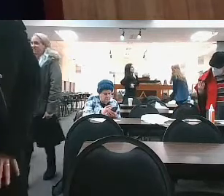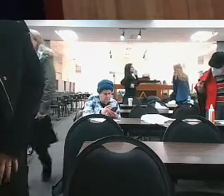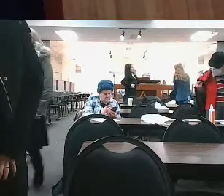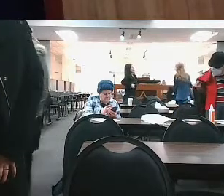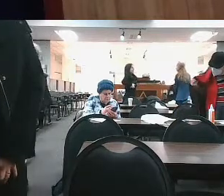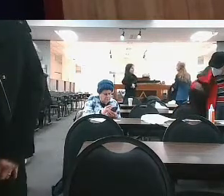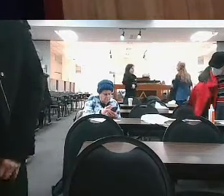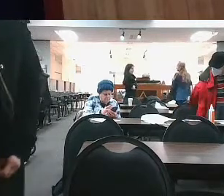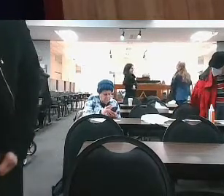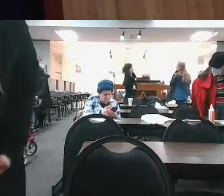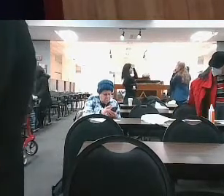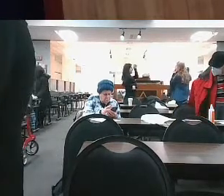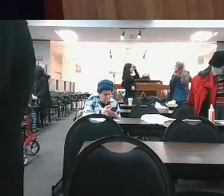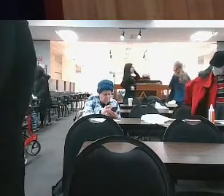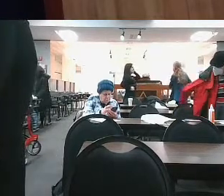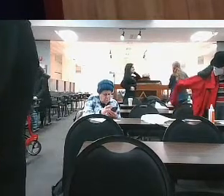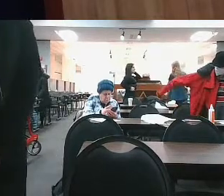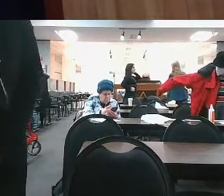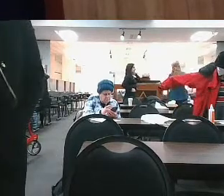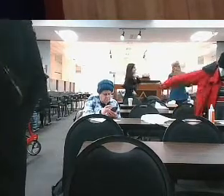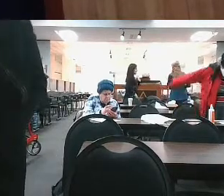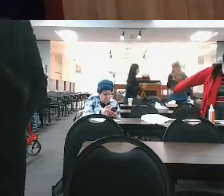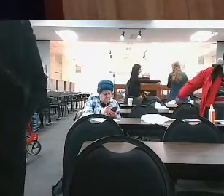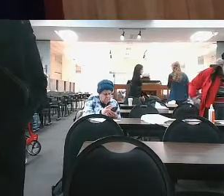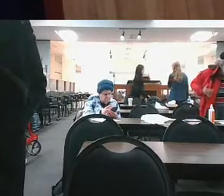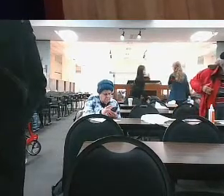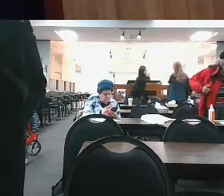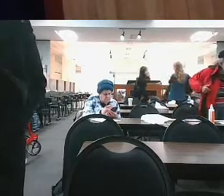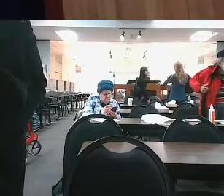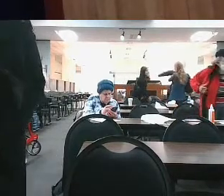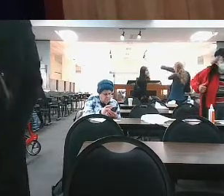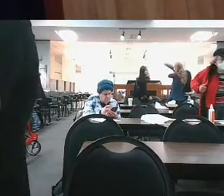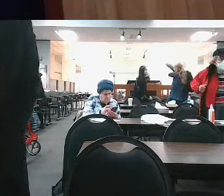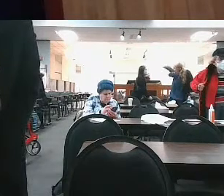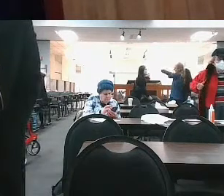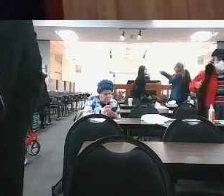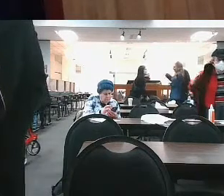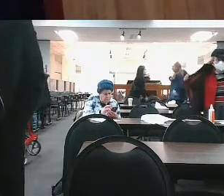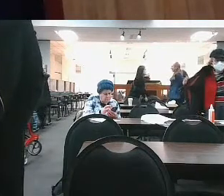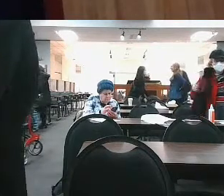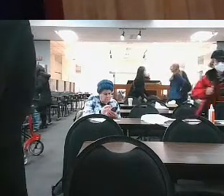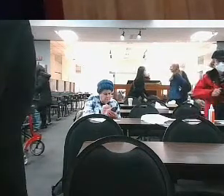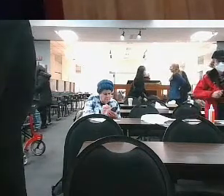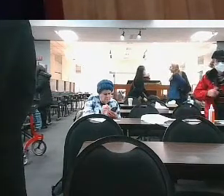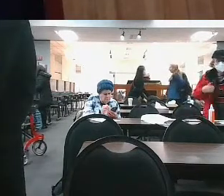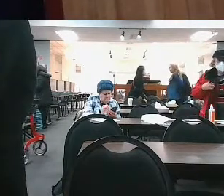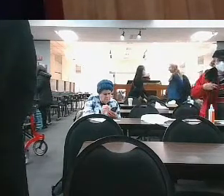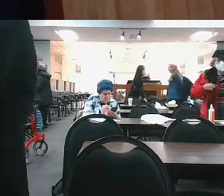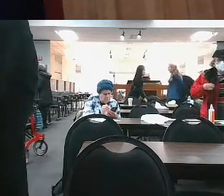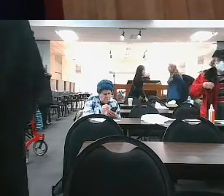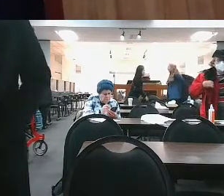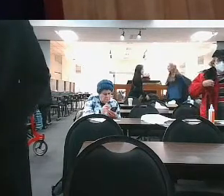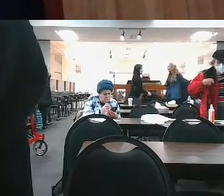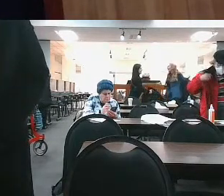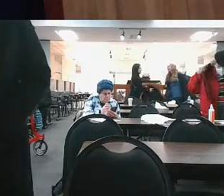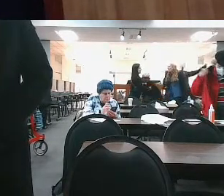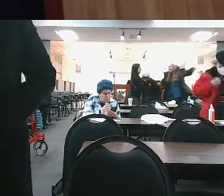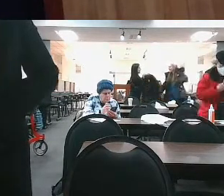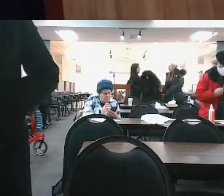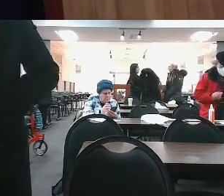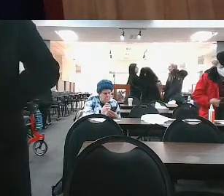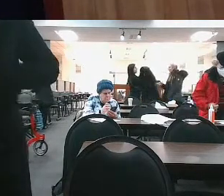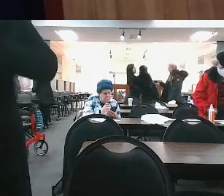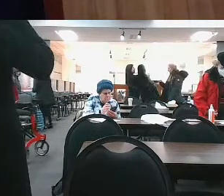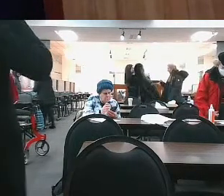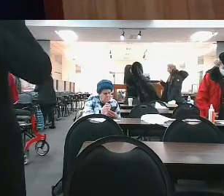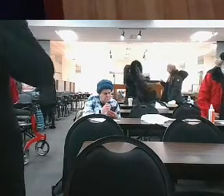part of the people that surround me. Right. You have to be willing, which is a hard thing because you have to humble yourself because sometimes it means you're going to put